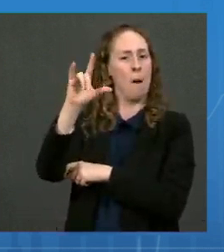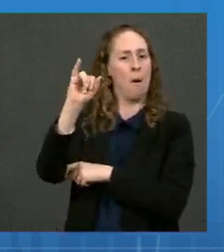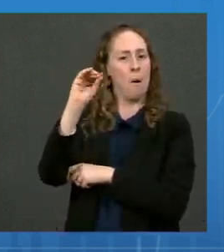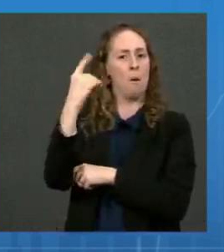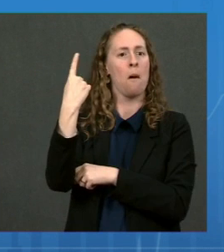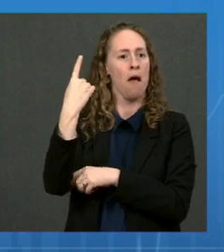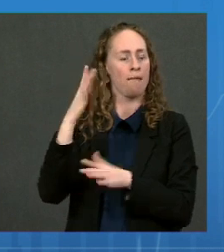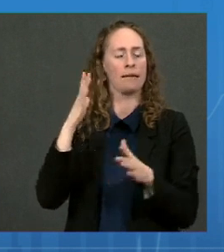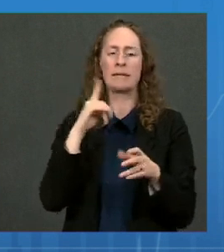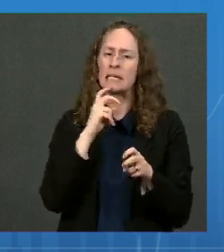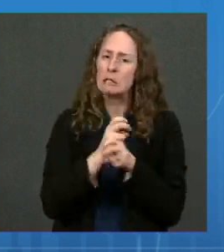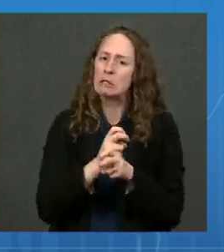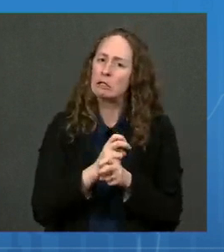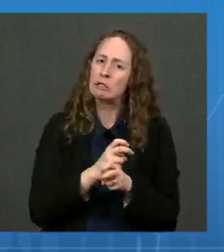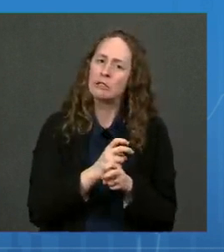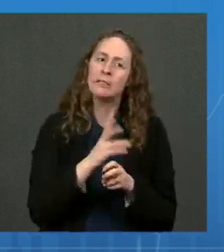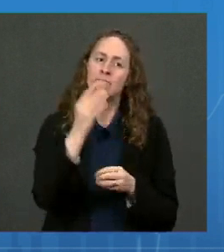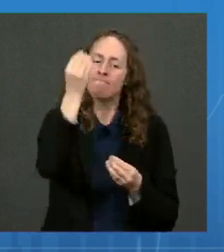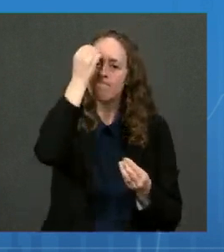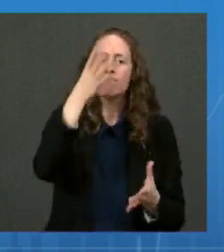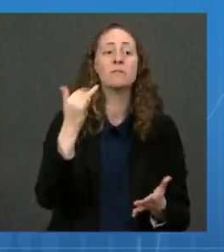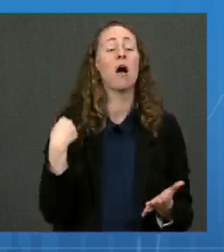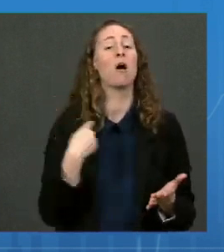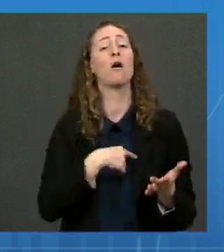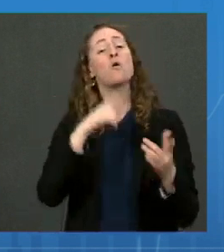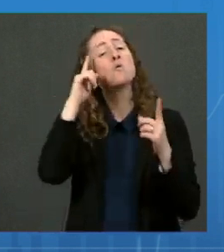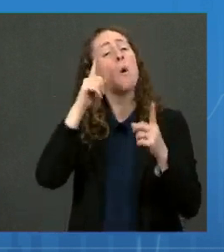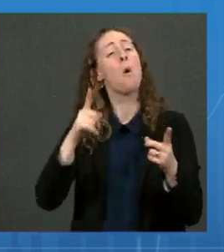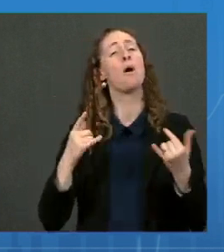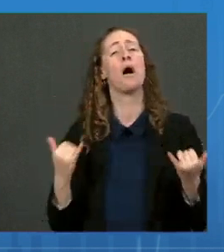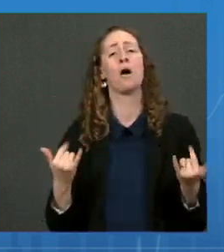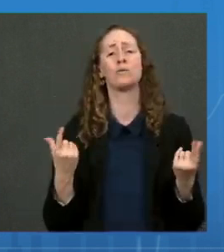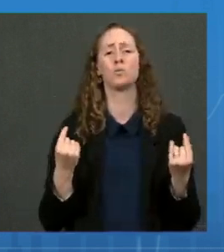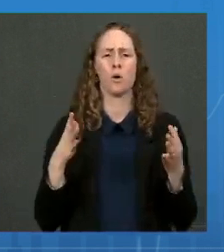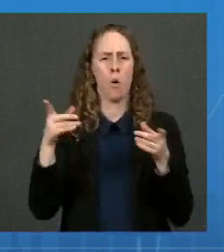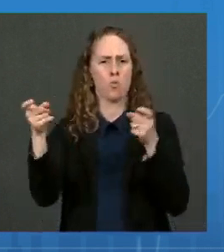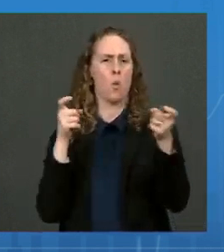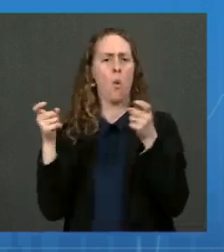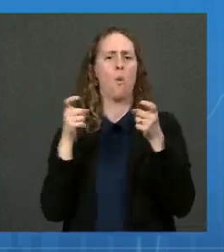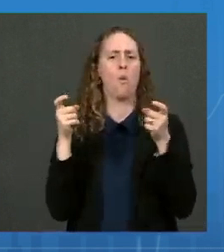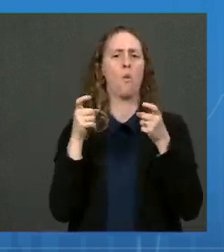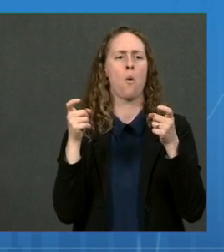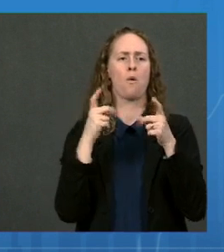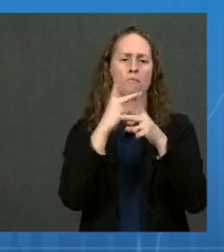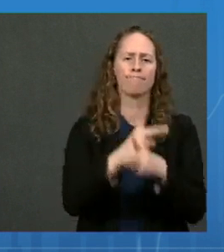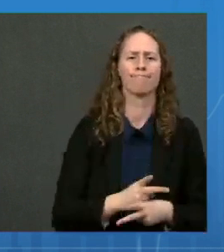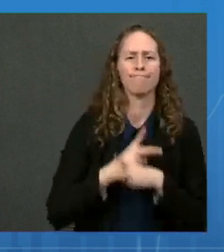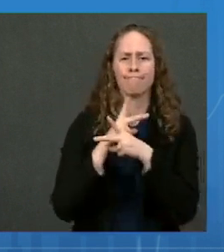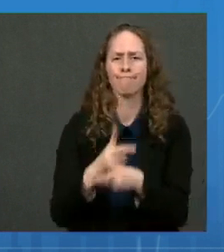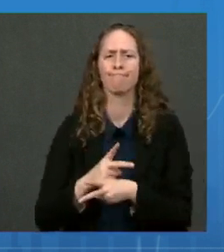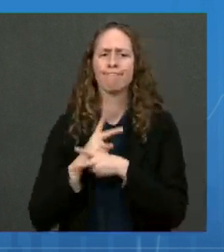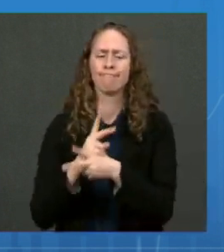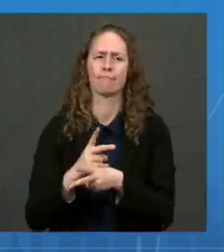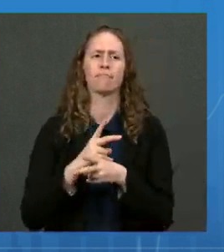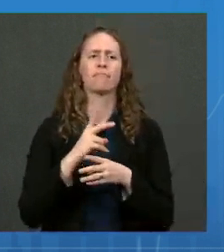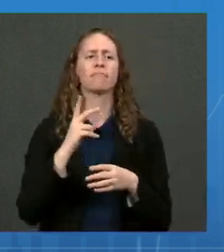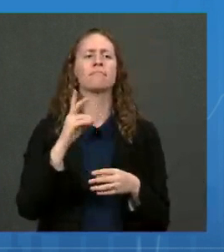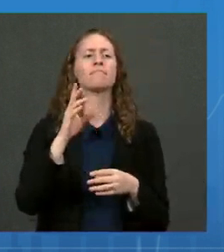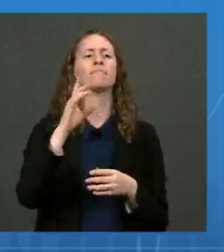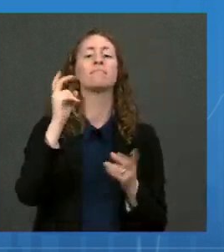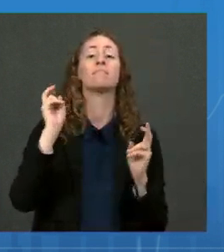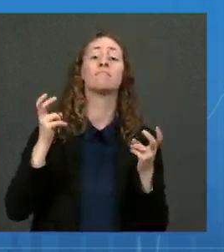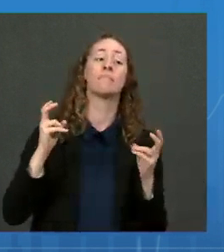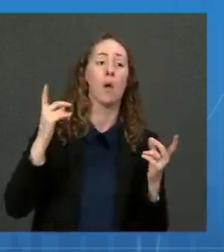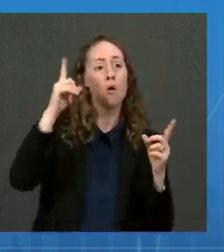a level of control of the virus that would allow us to be able to essentially approach the kind of normal that we are all